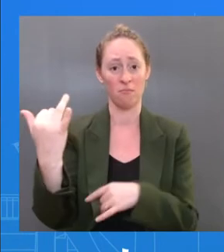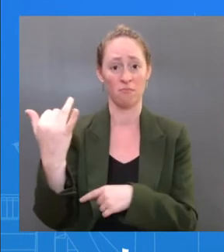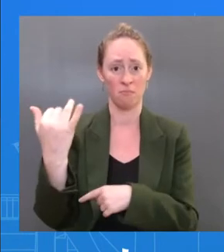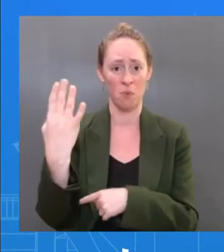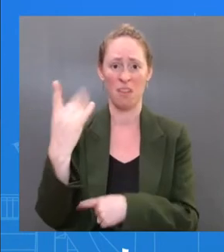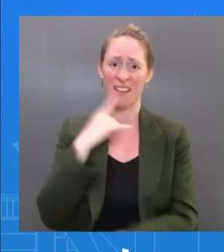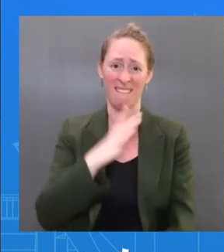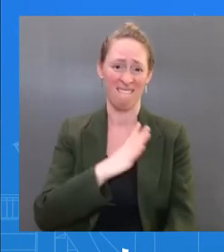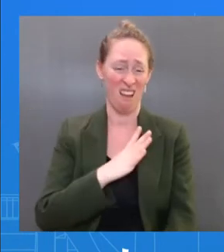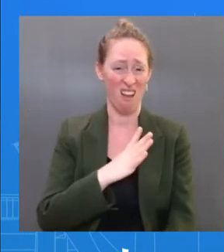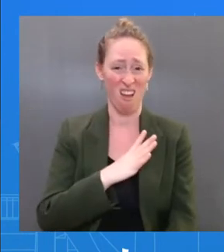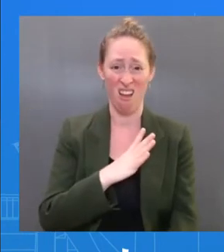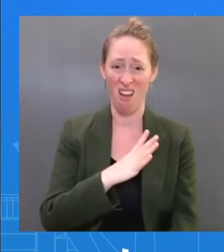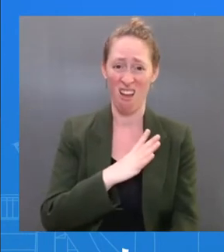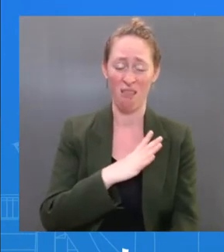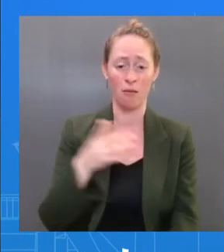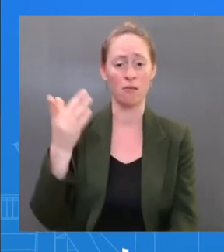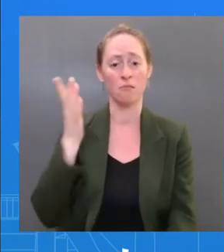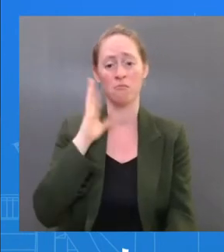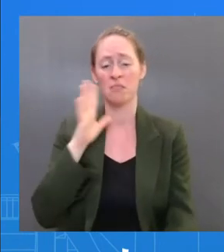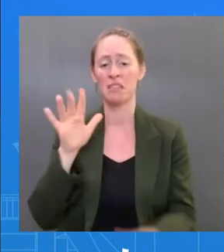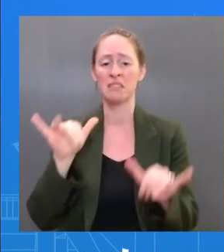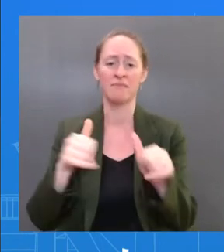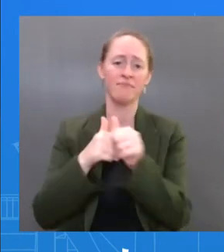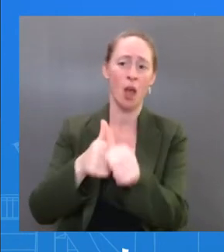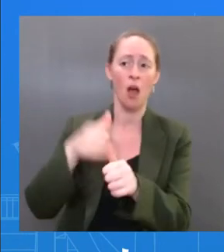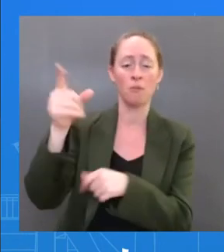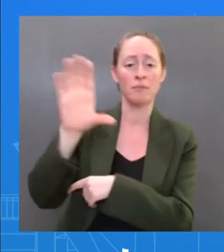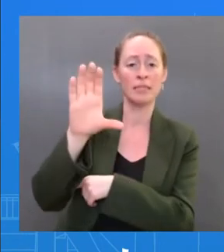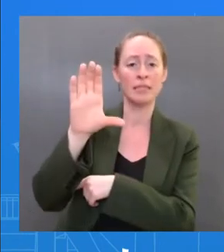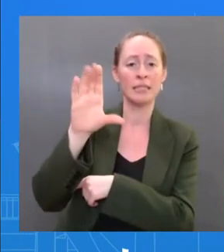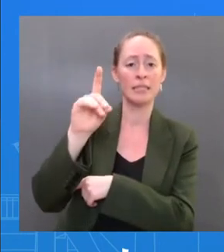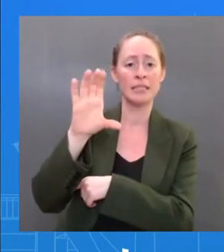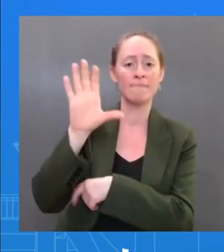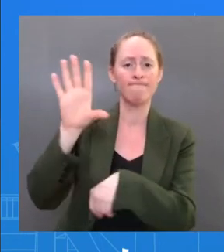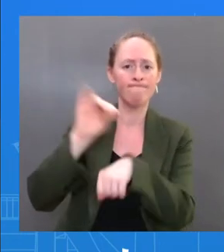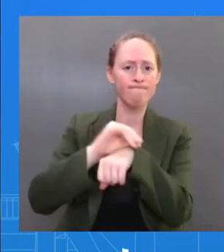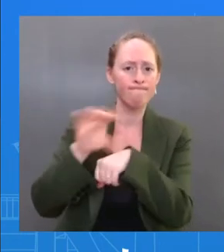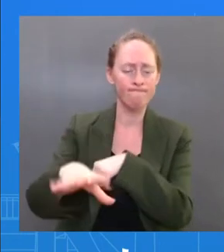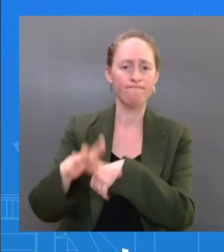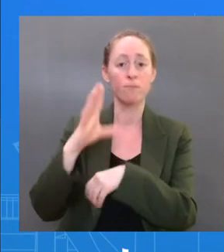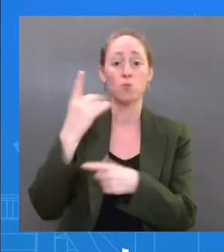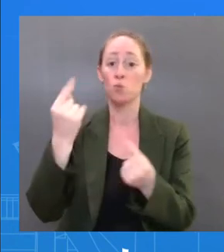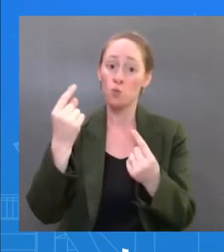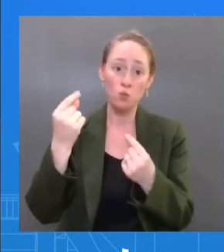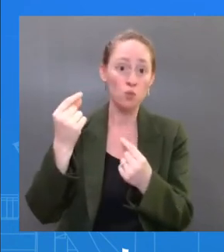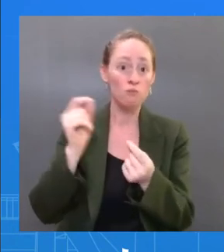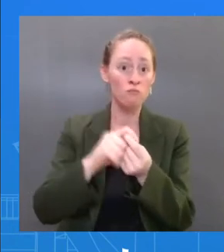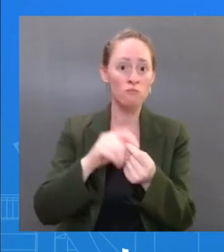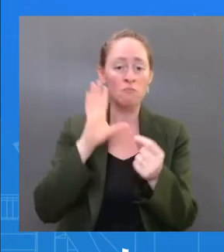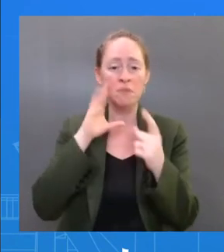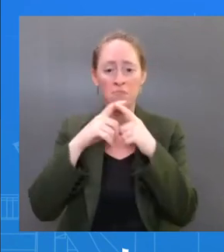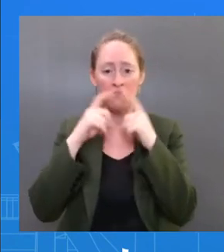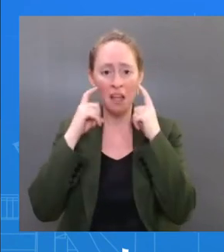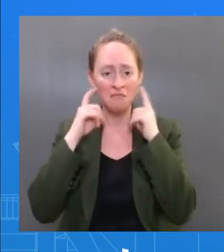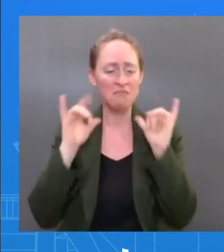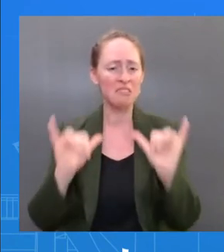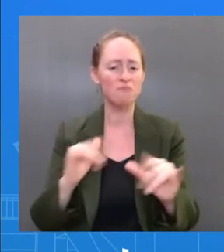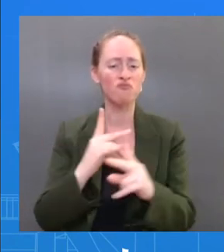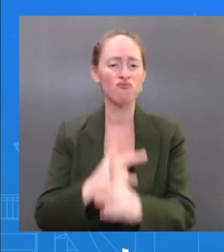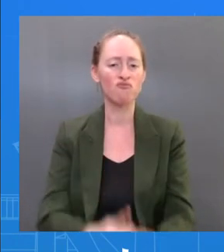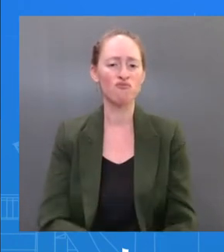follow the CDC guidance, and she's going to continue to wear a mask. And so that's what she is going to — that's what she's going to do moving forward.